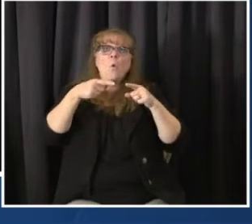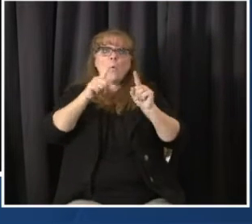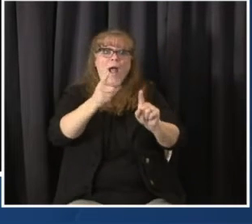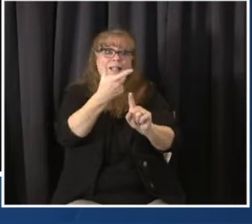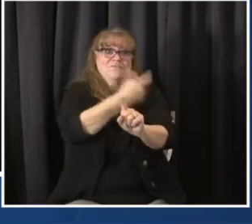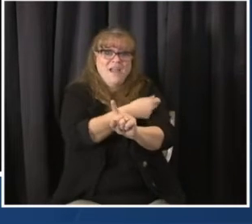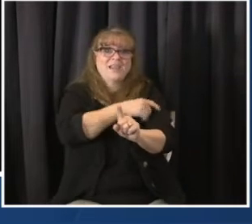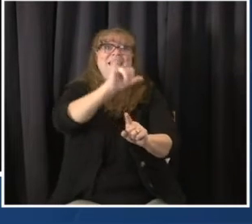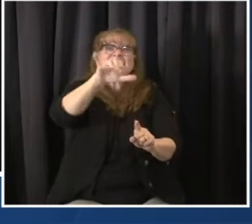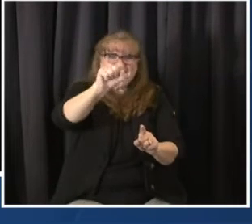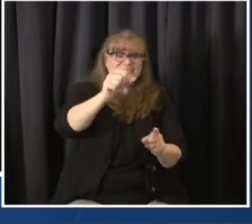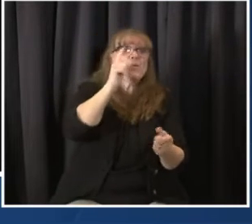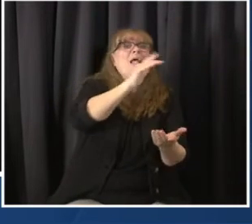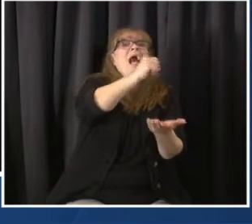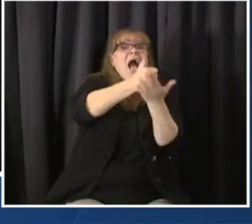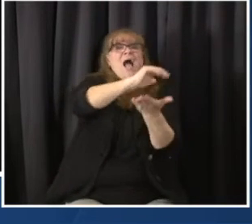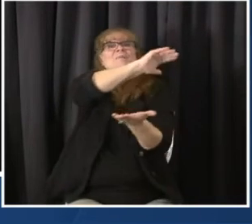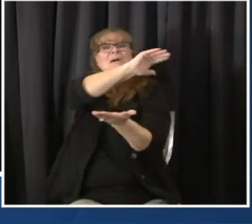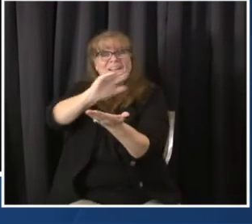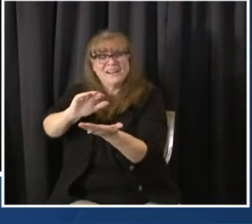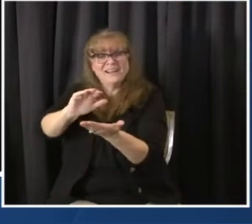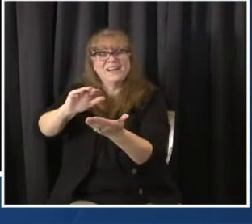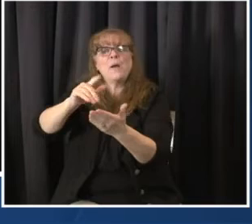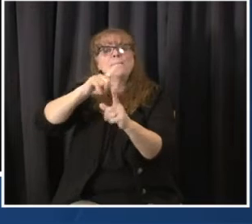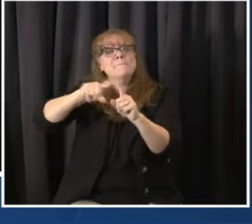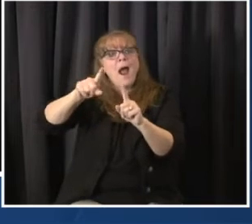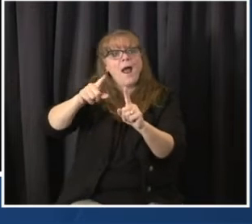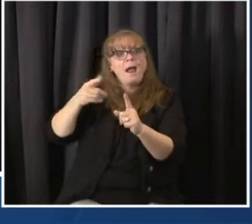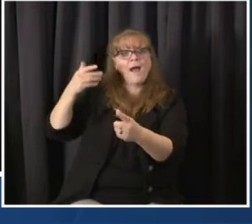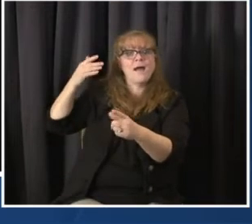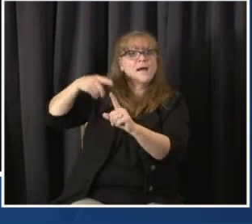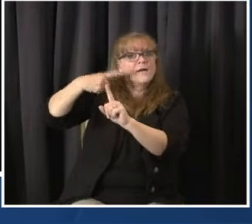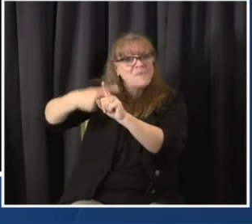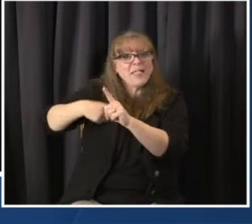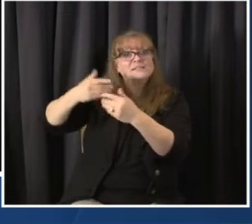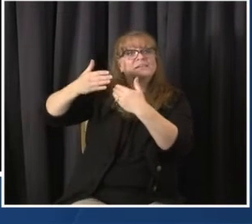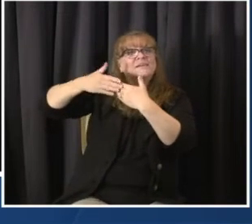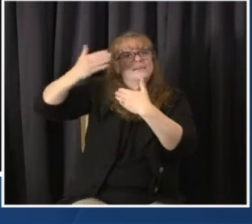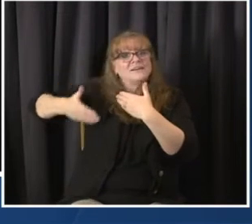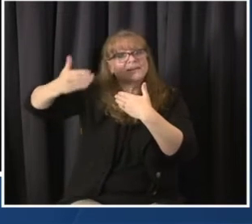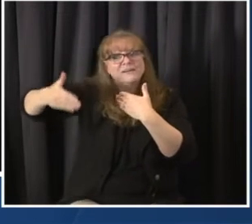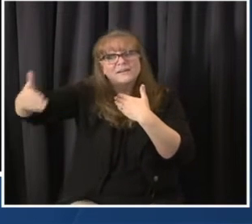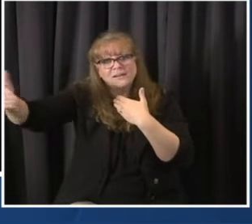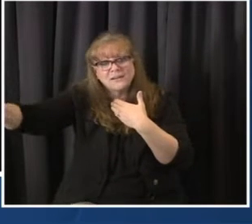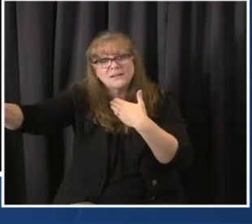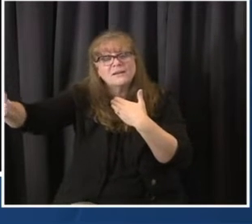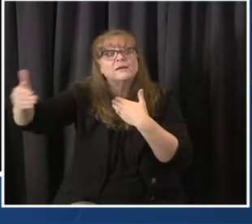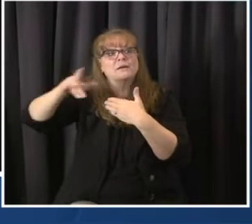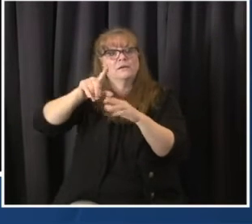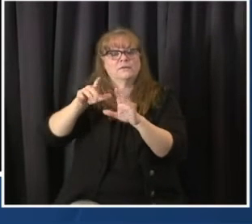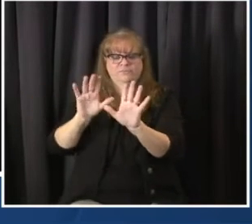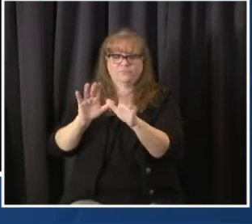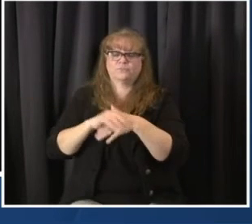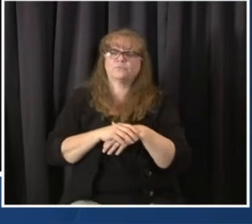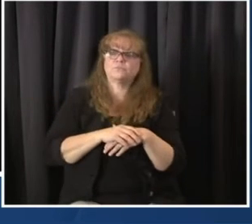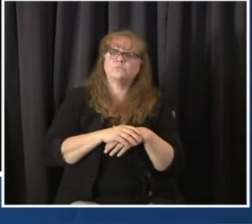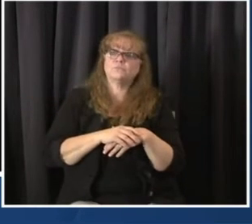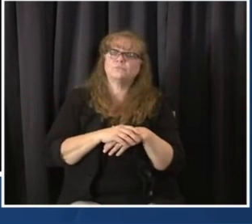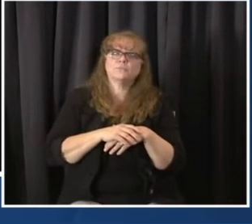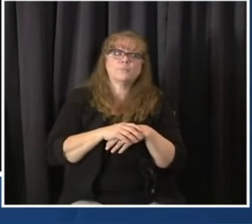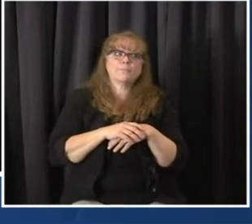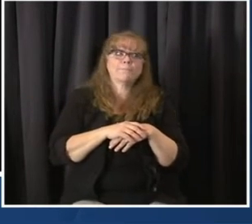or less clear of an impact from the vaccine on our number of hospitalizations in the state. With that, I'll hand it back to the governor.